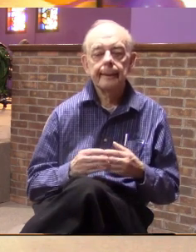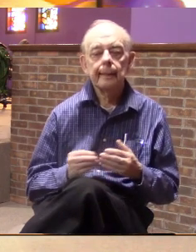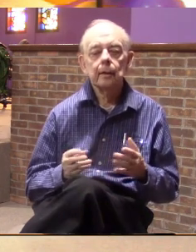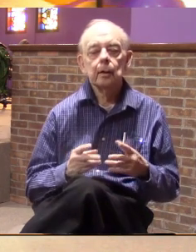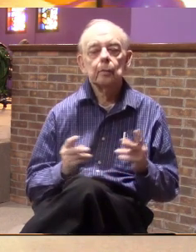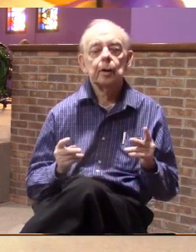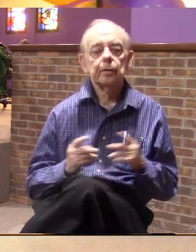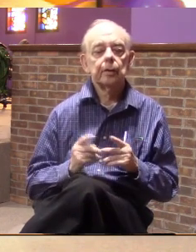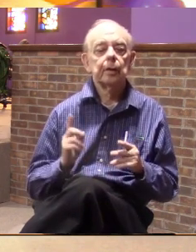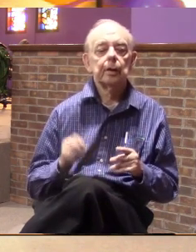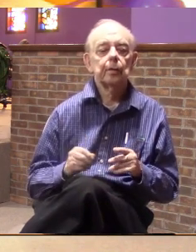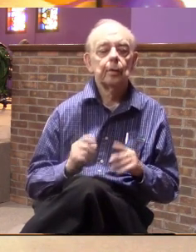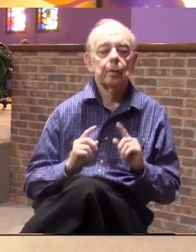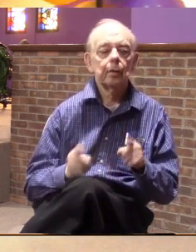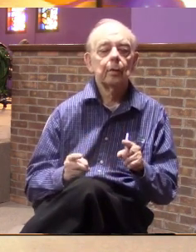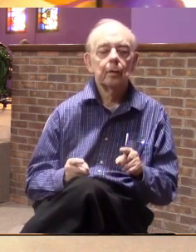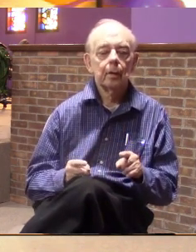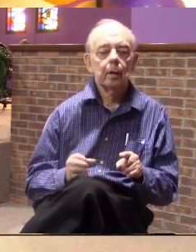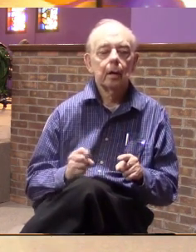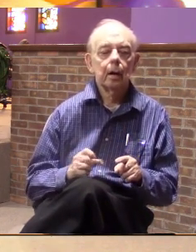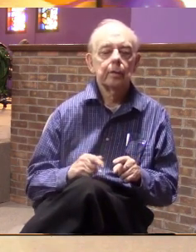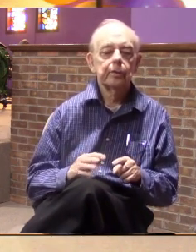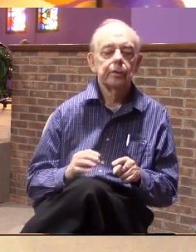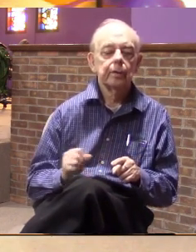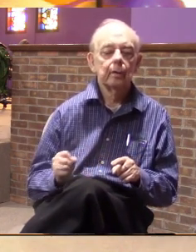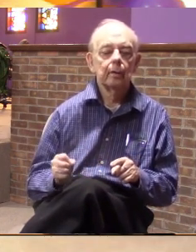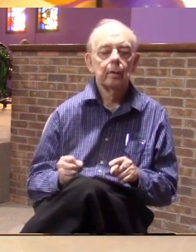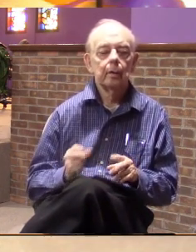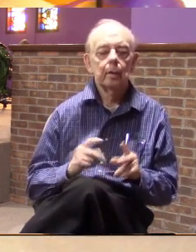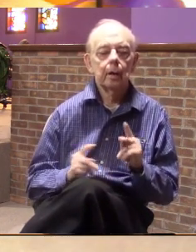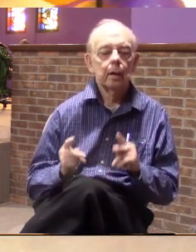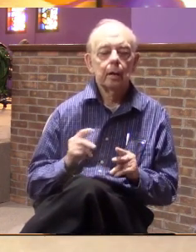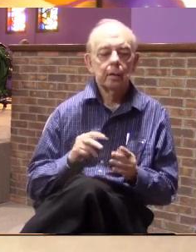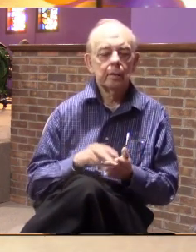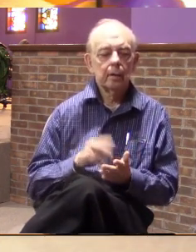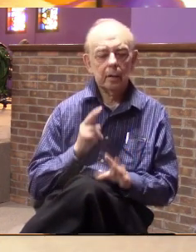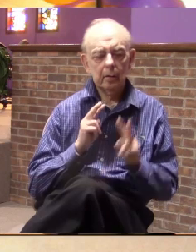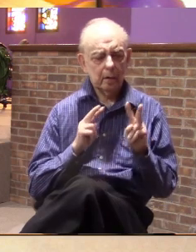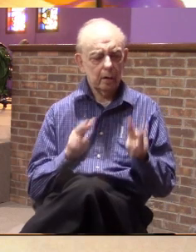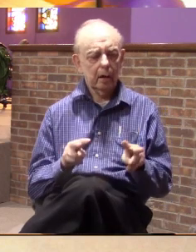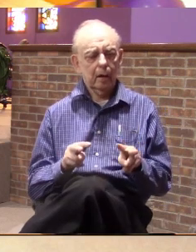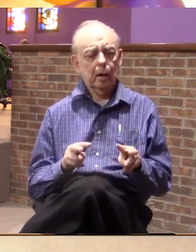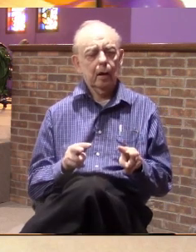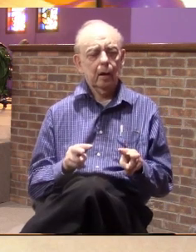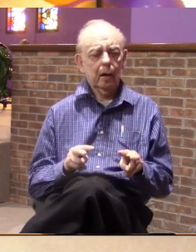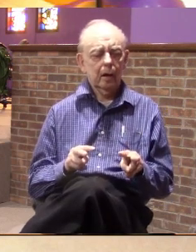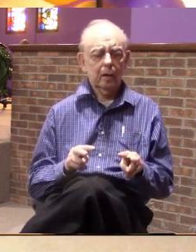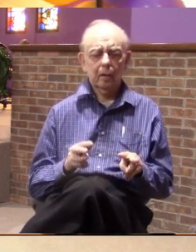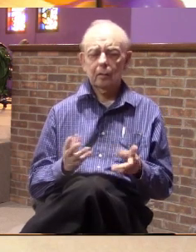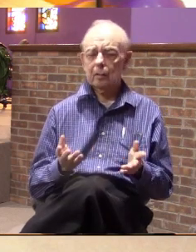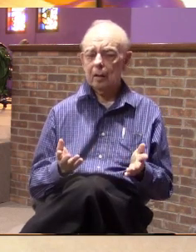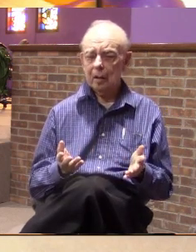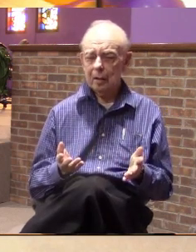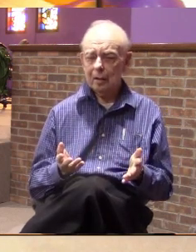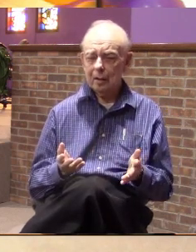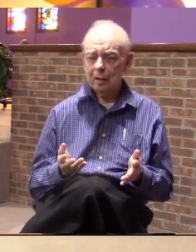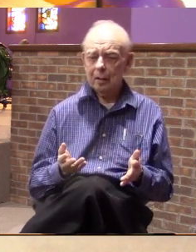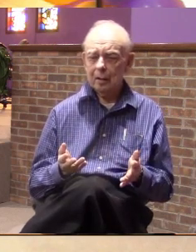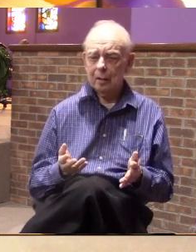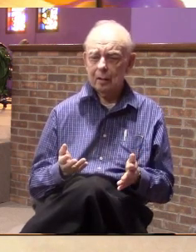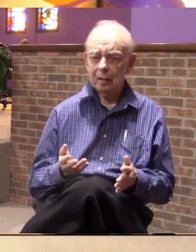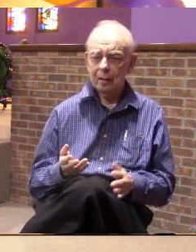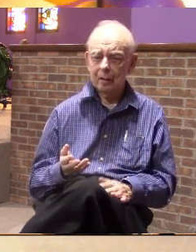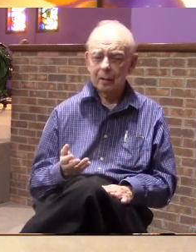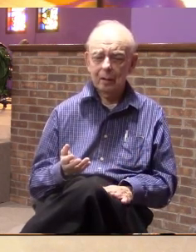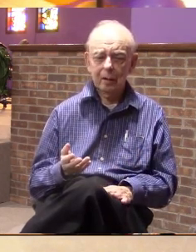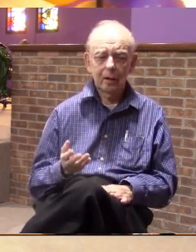places that it needed to go sealed and everything and people were standing back and they were looking at it and they